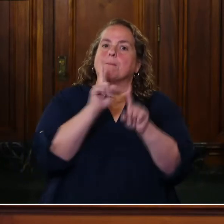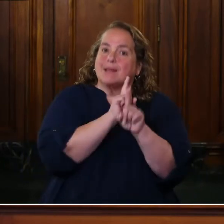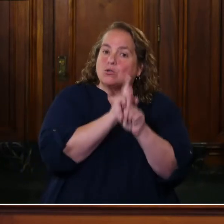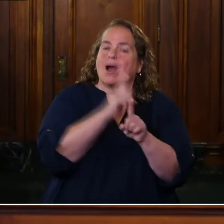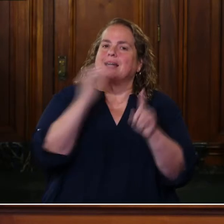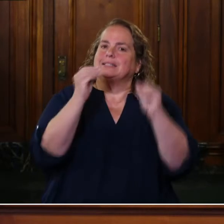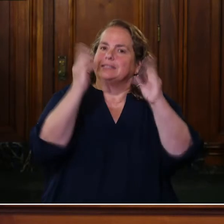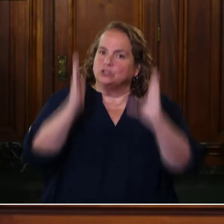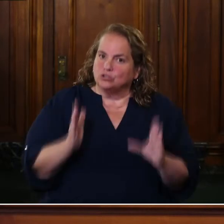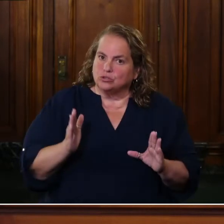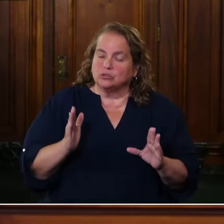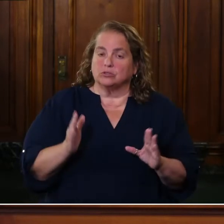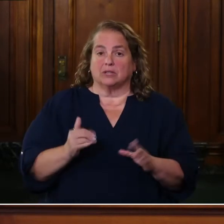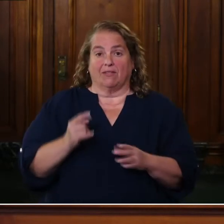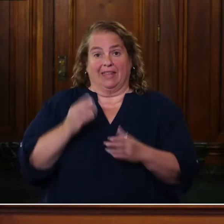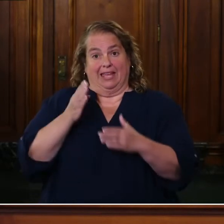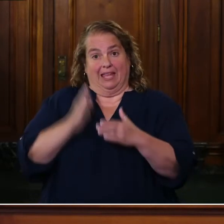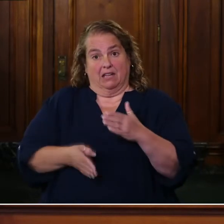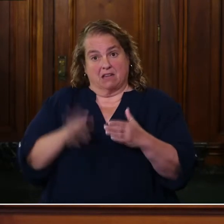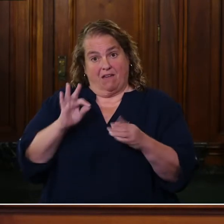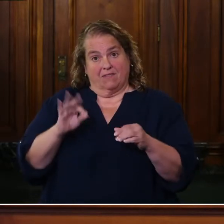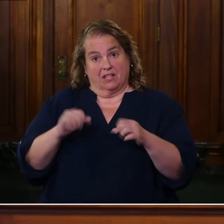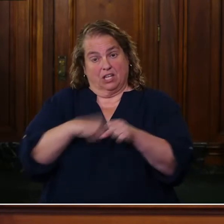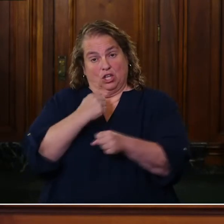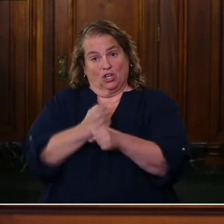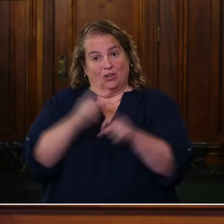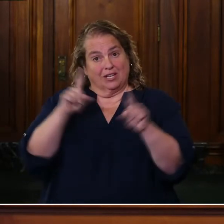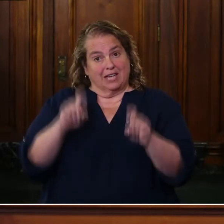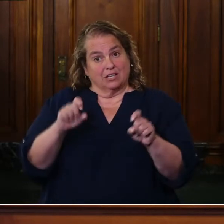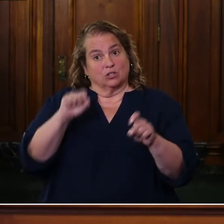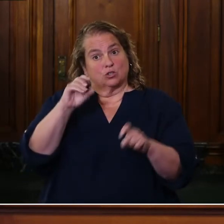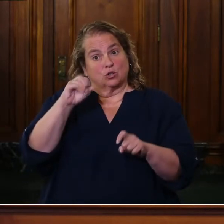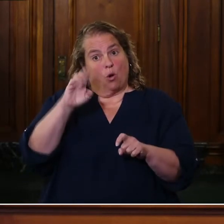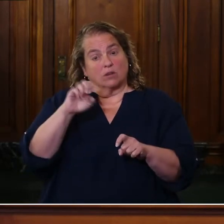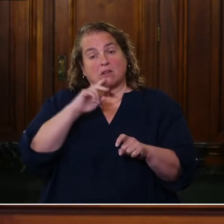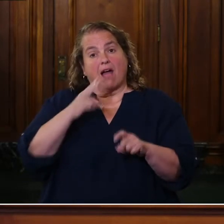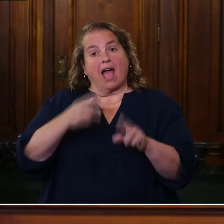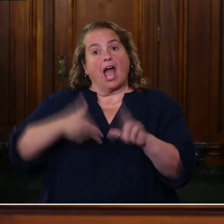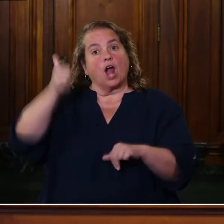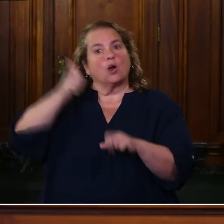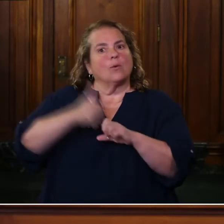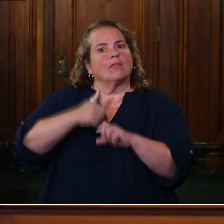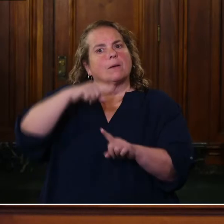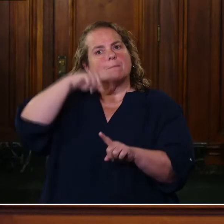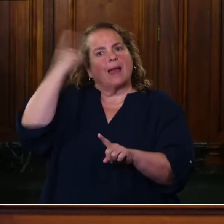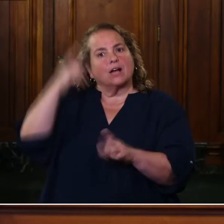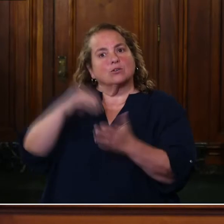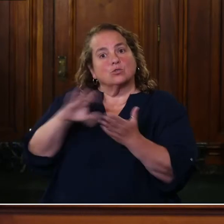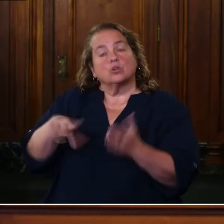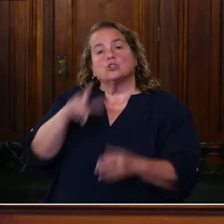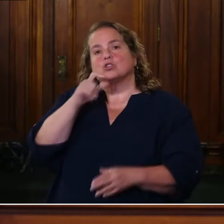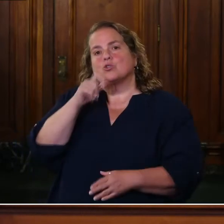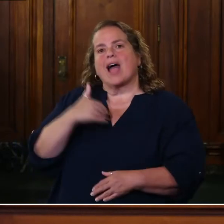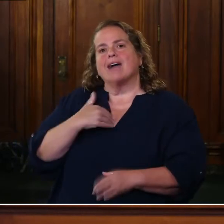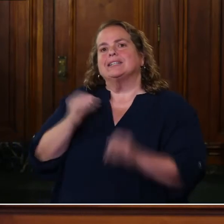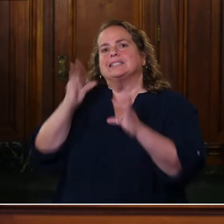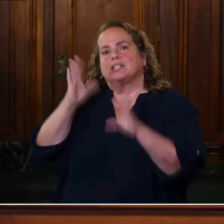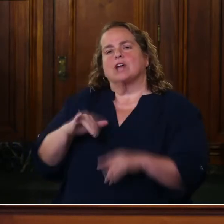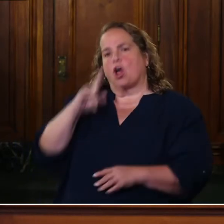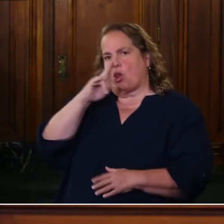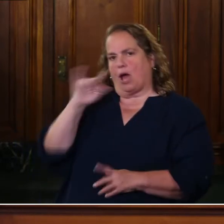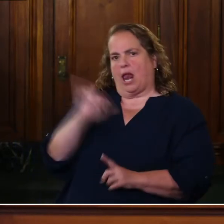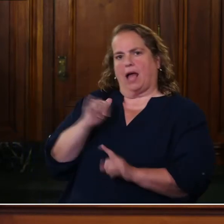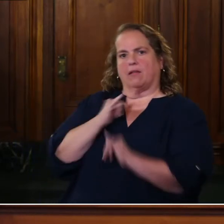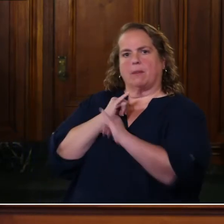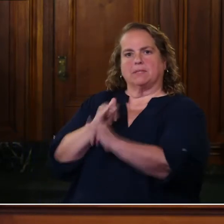At the end of the year test scores are higher for black students who have teachers who look like themselves. Black students who have